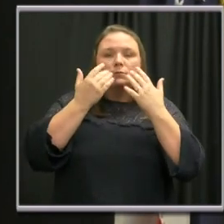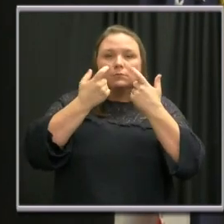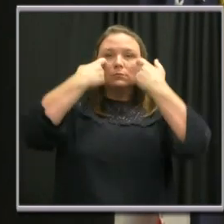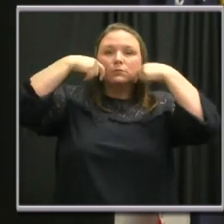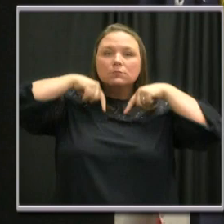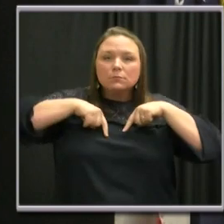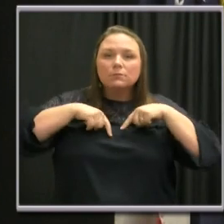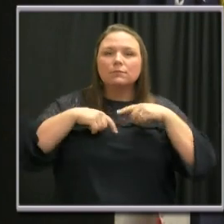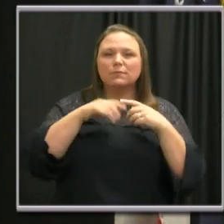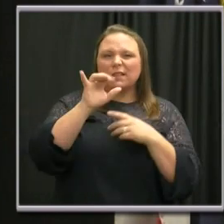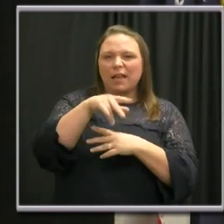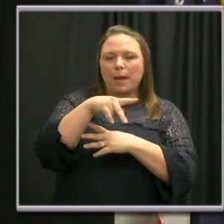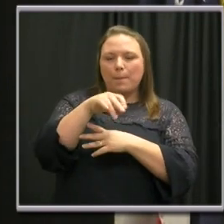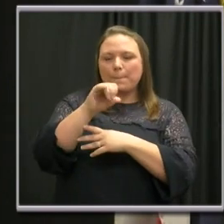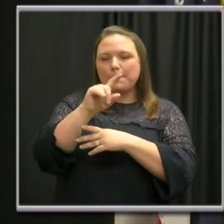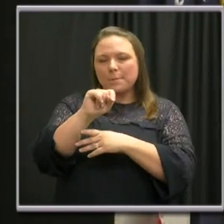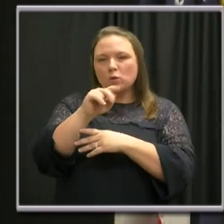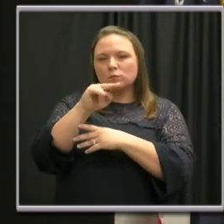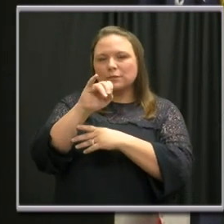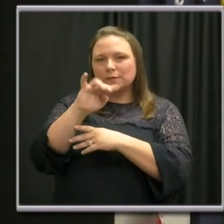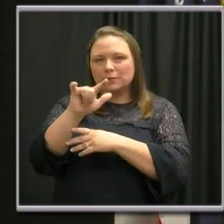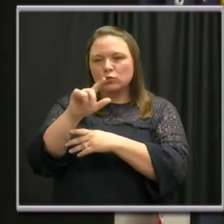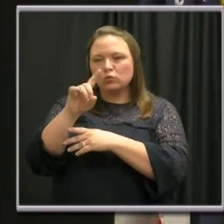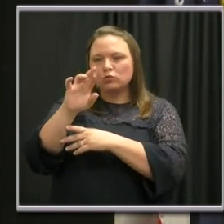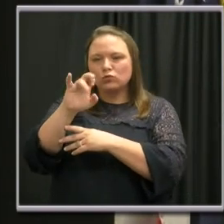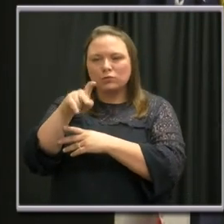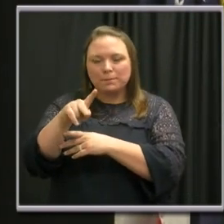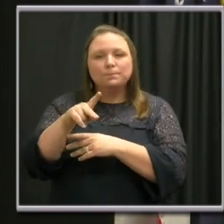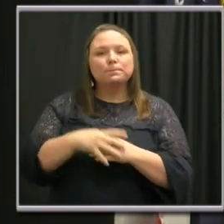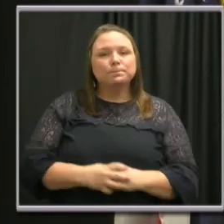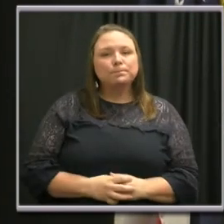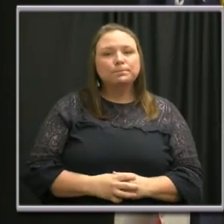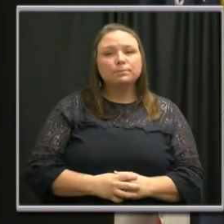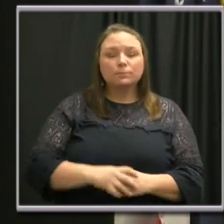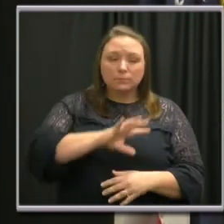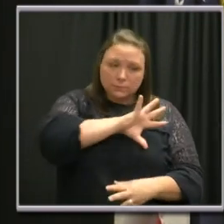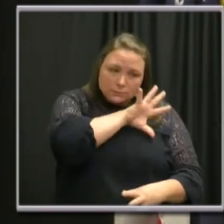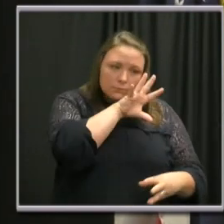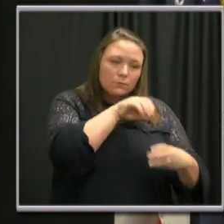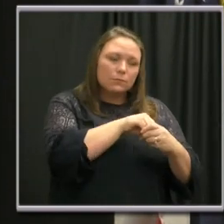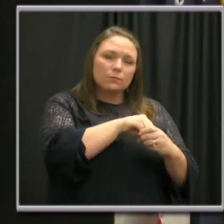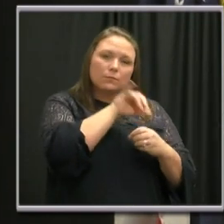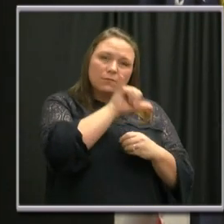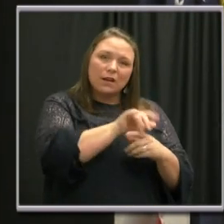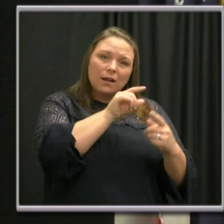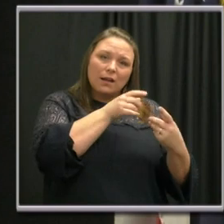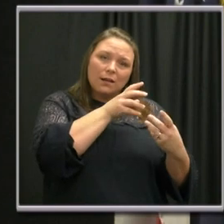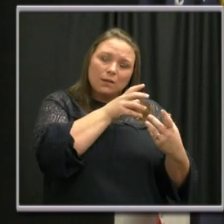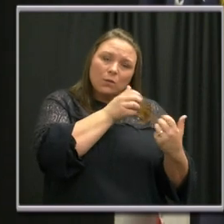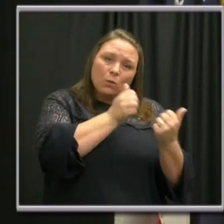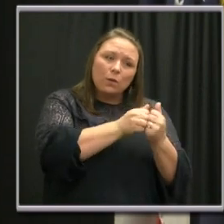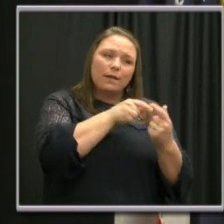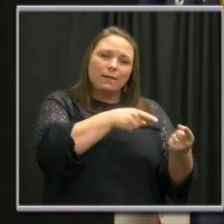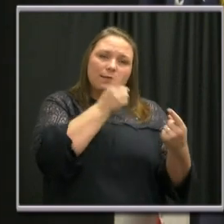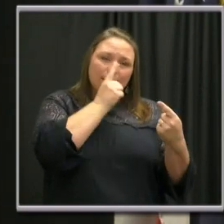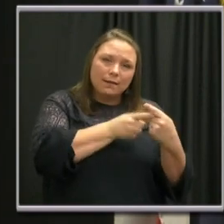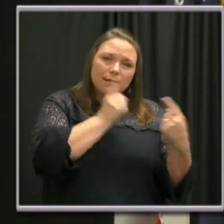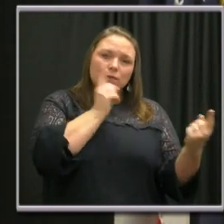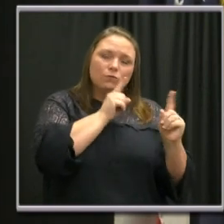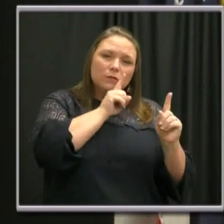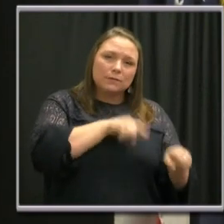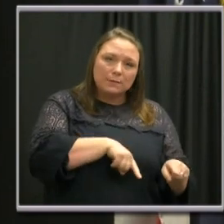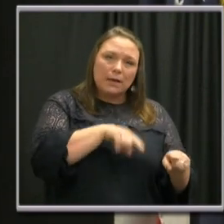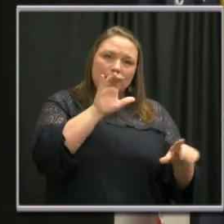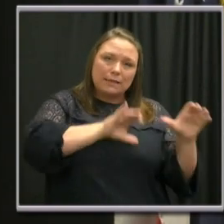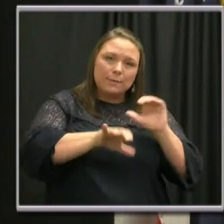known as post-nasal drip. These symptoms are all part of the hypersensitivity response. And they're all caused by those